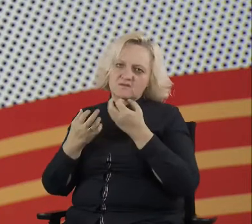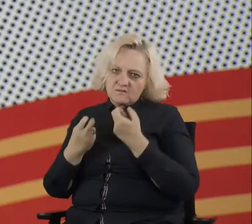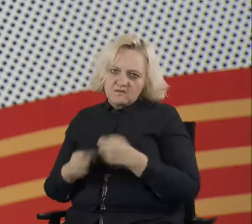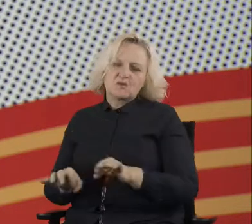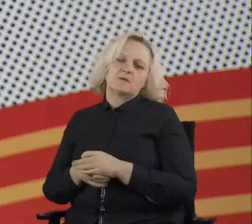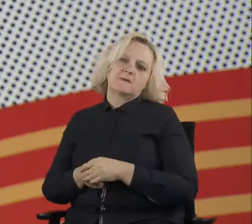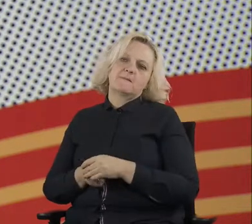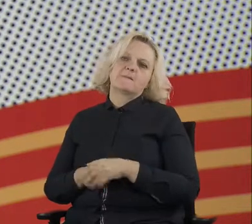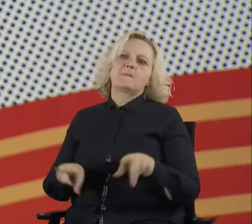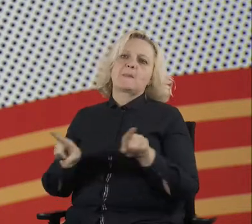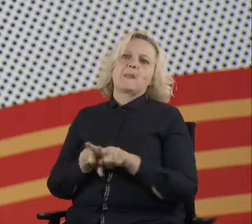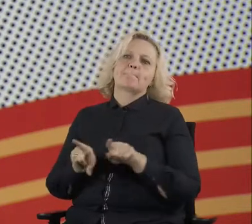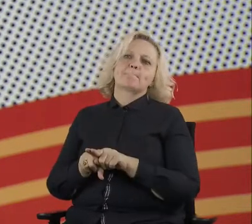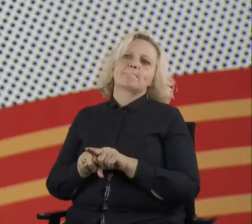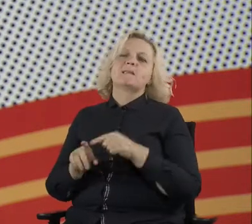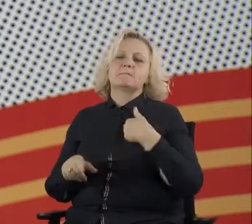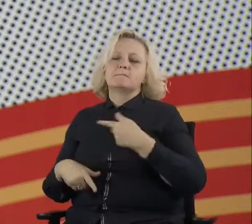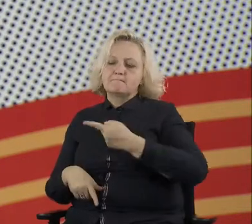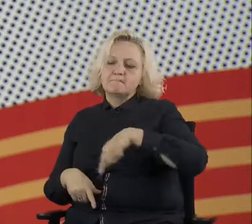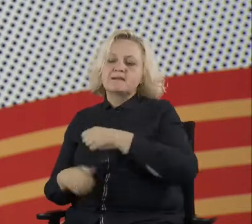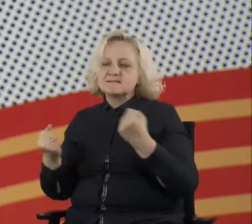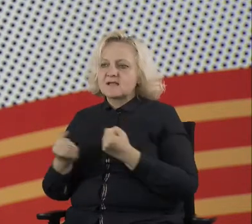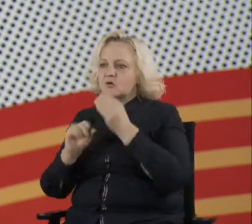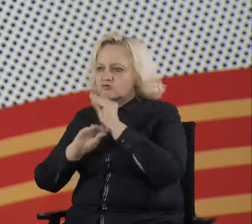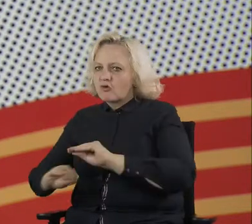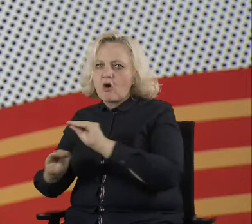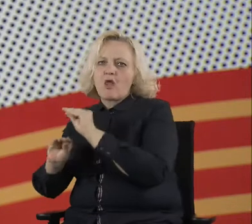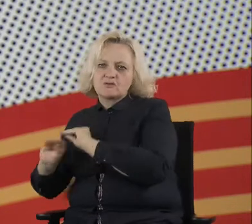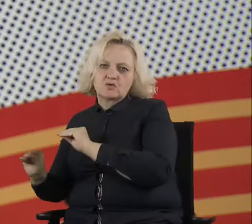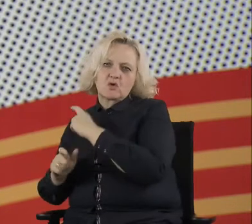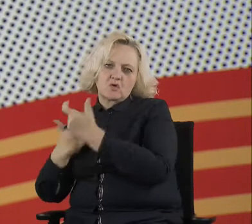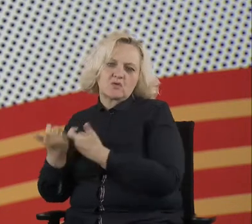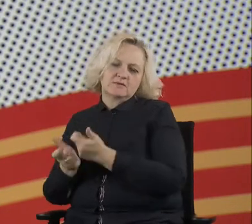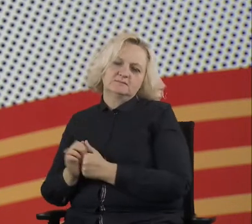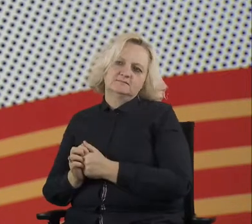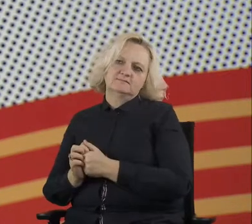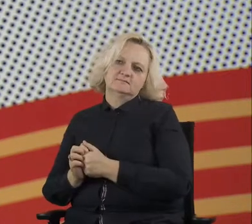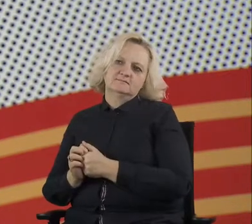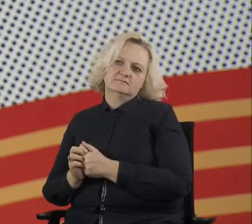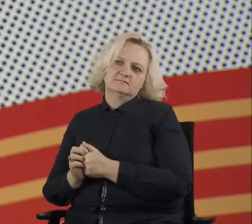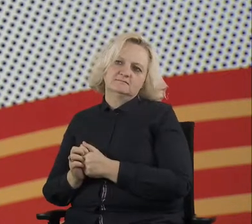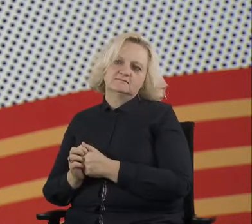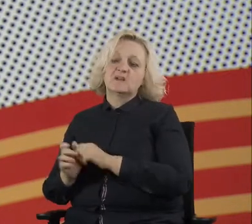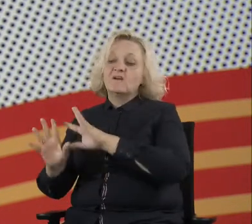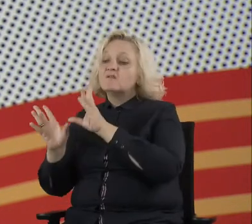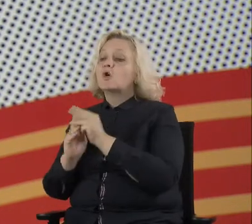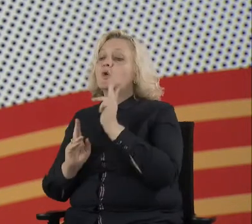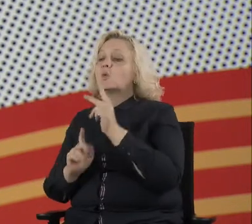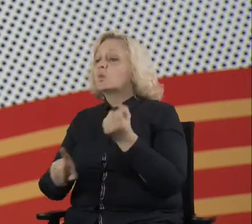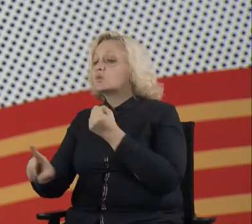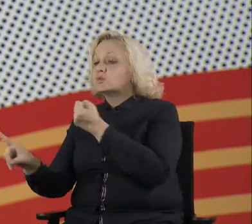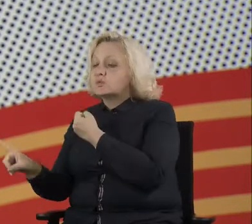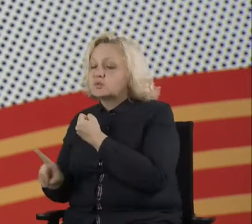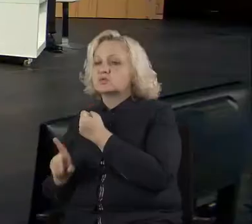spaces. So public officers, any citizen, NGOs and so on can get training on how to